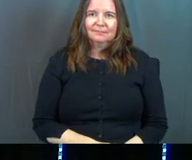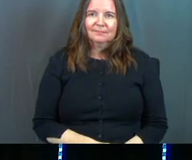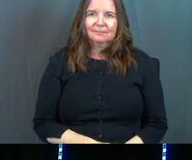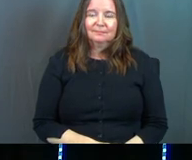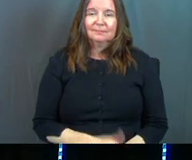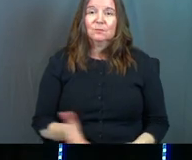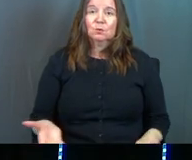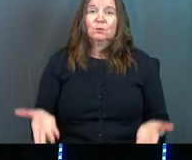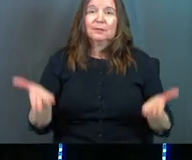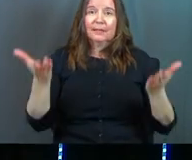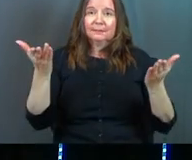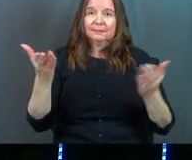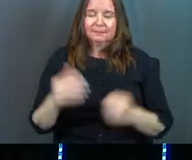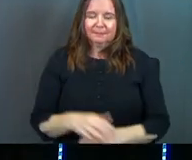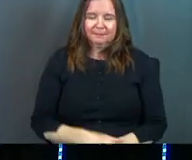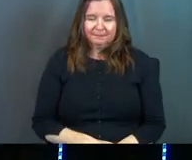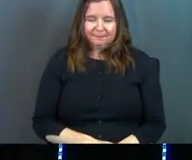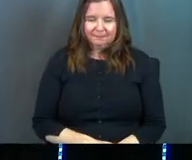Would you stand?